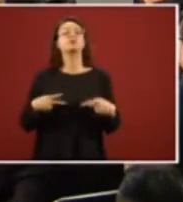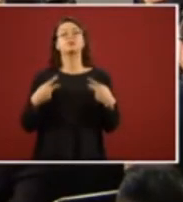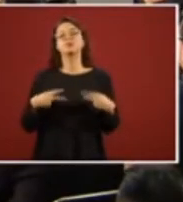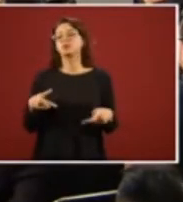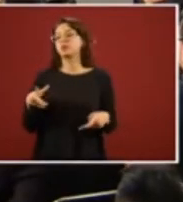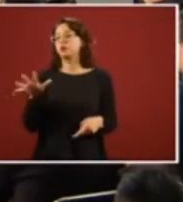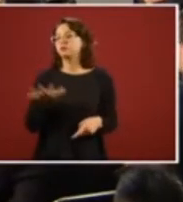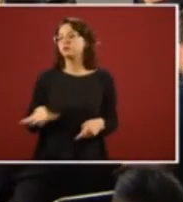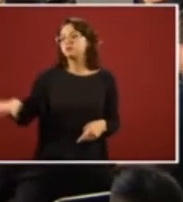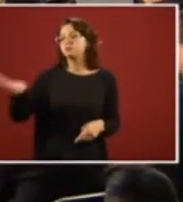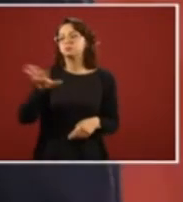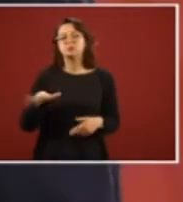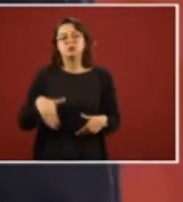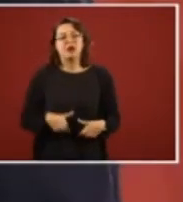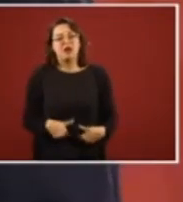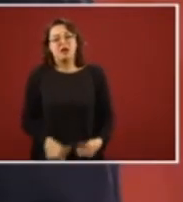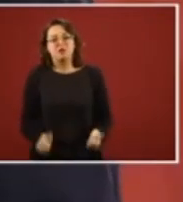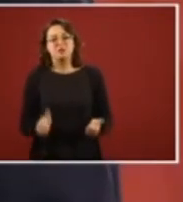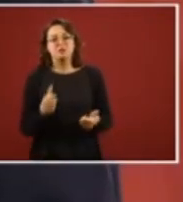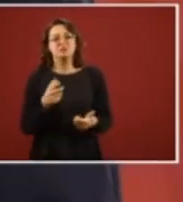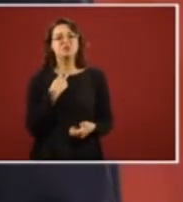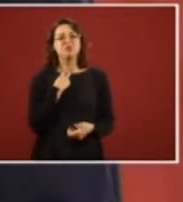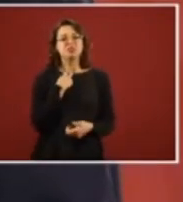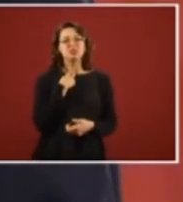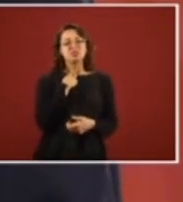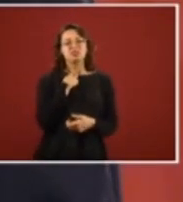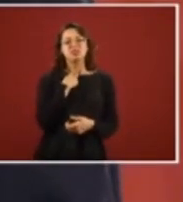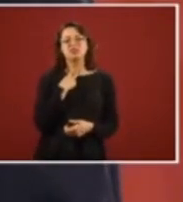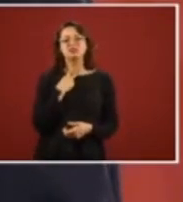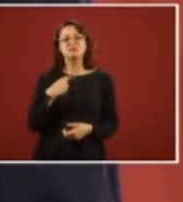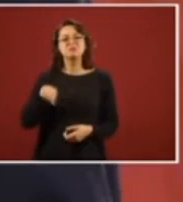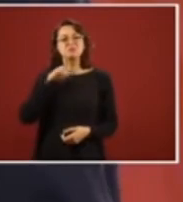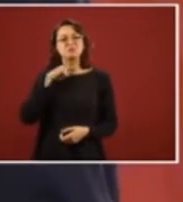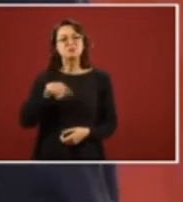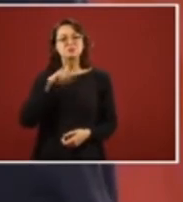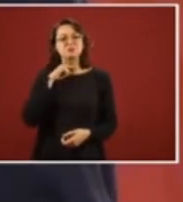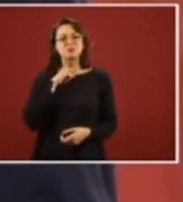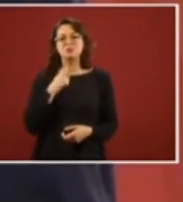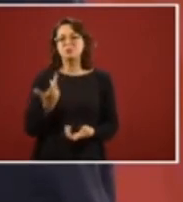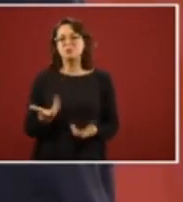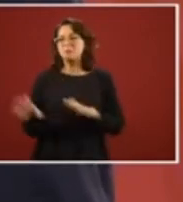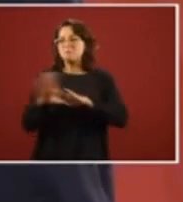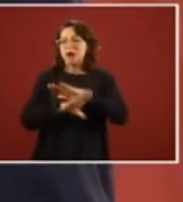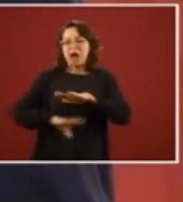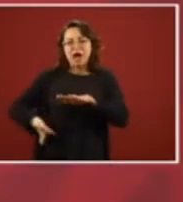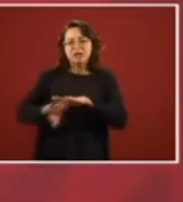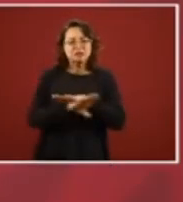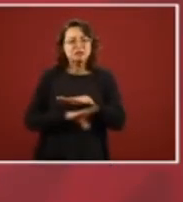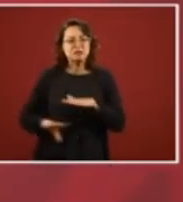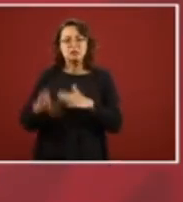didn't even have for the most indispensable things, for the basic things,